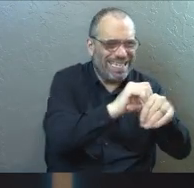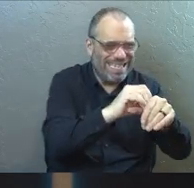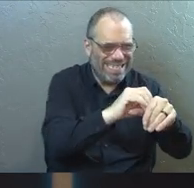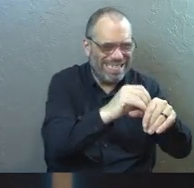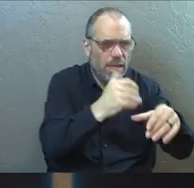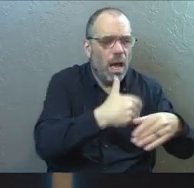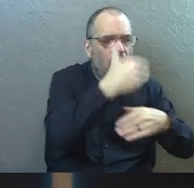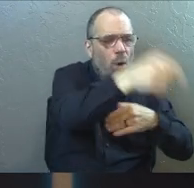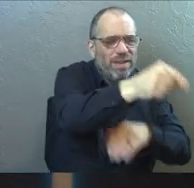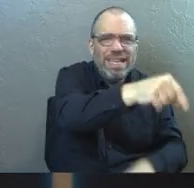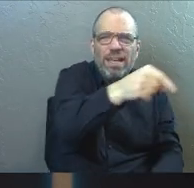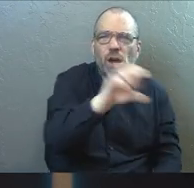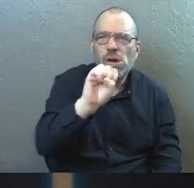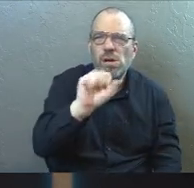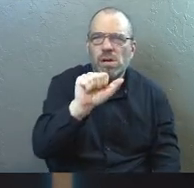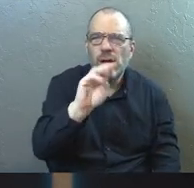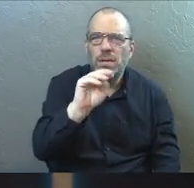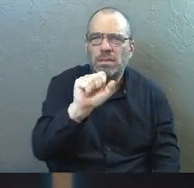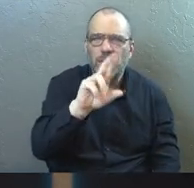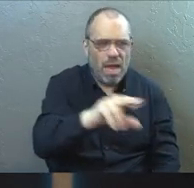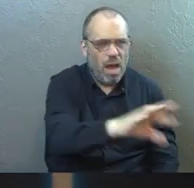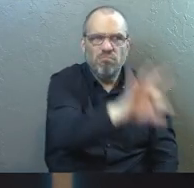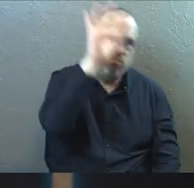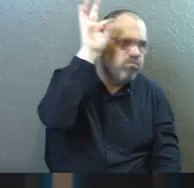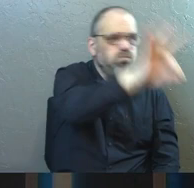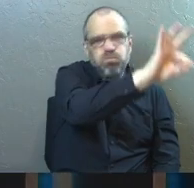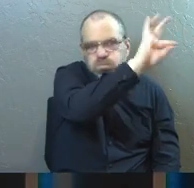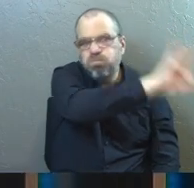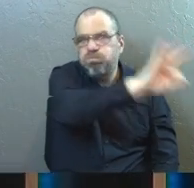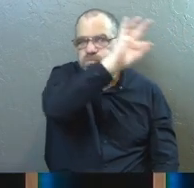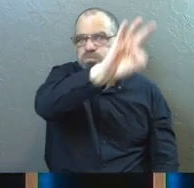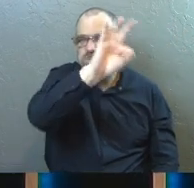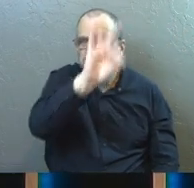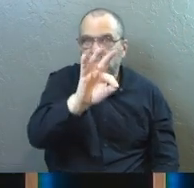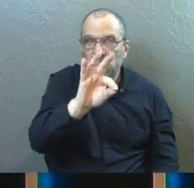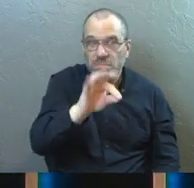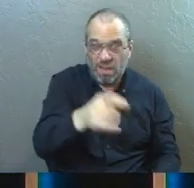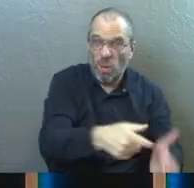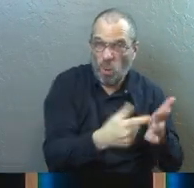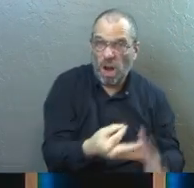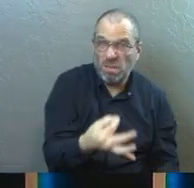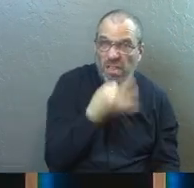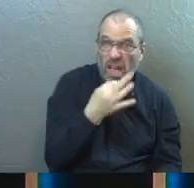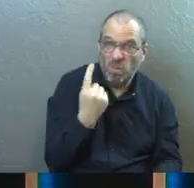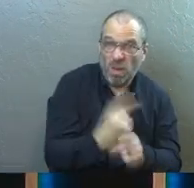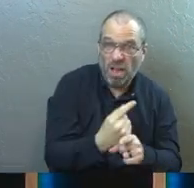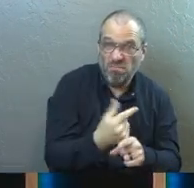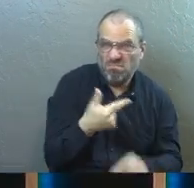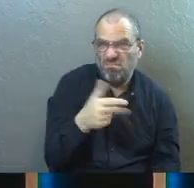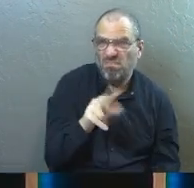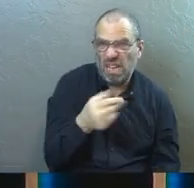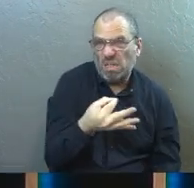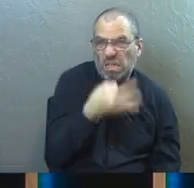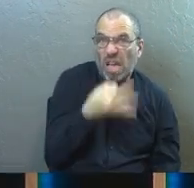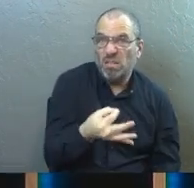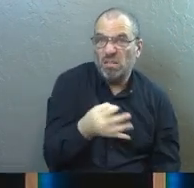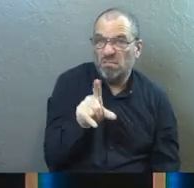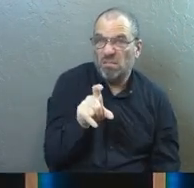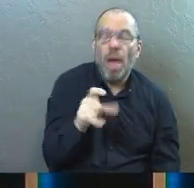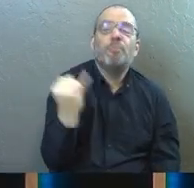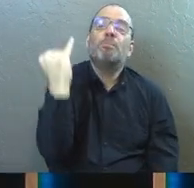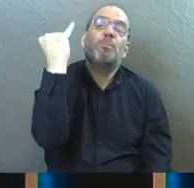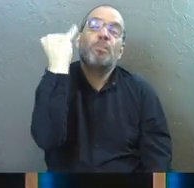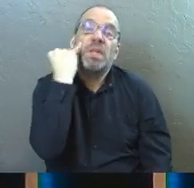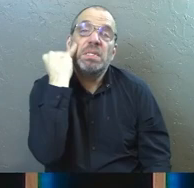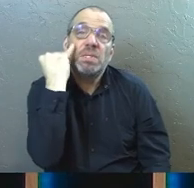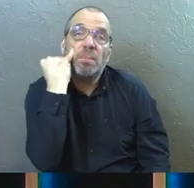this next area and starts preaching immediately. Does that take guts? Come on. What